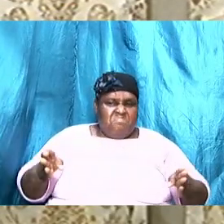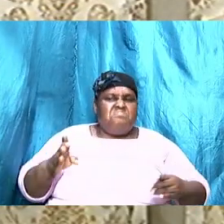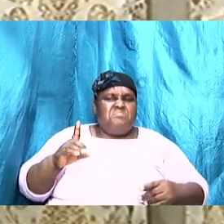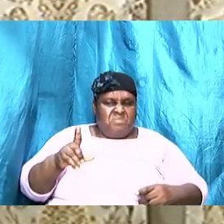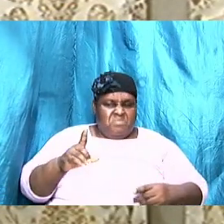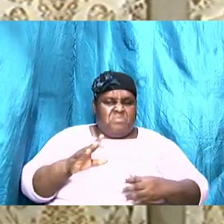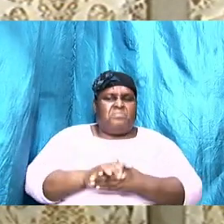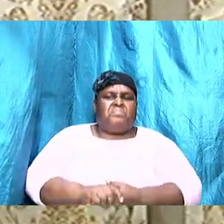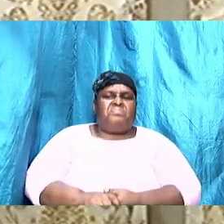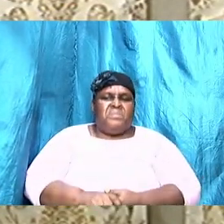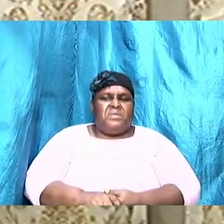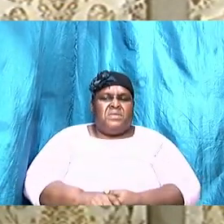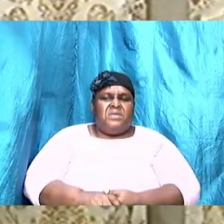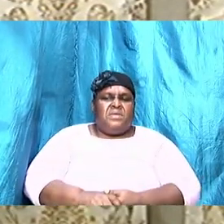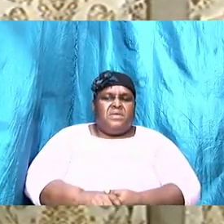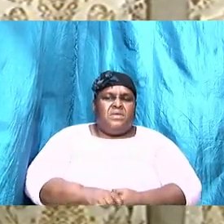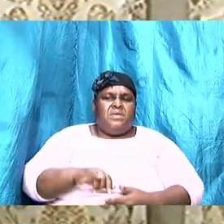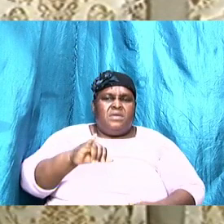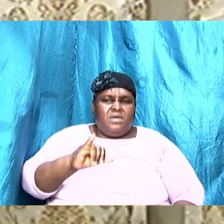infidelity